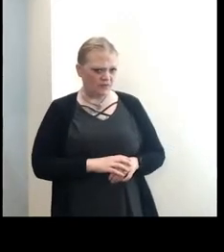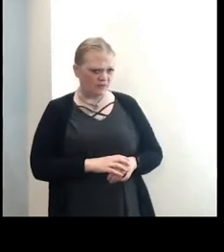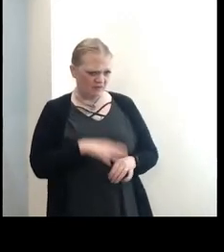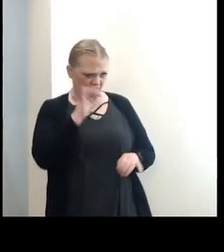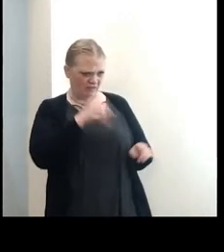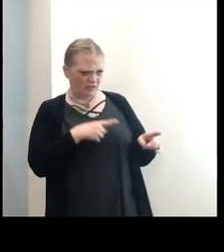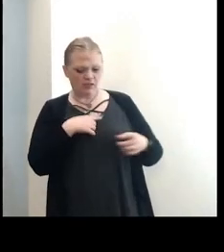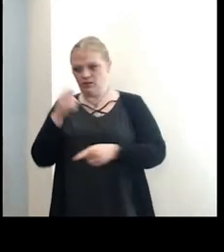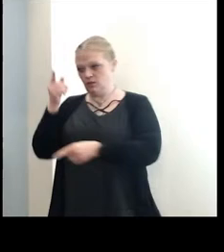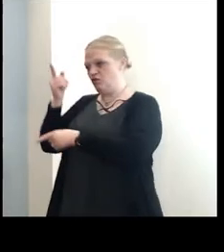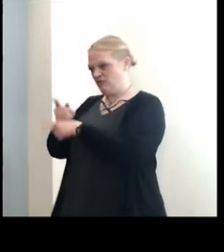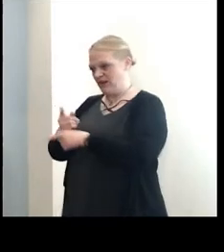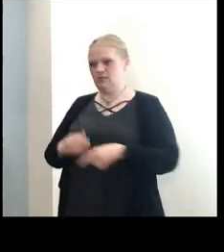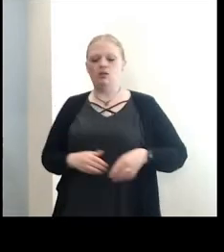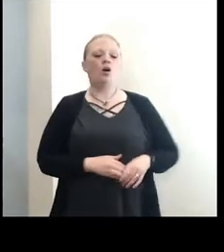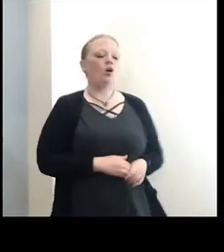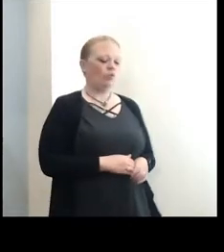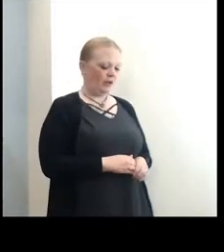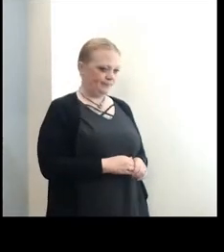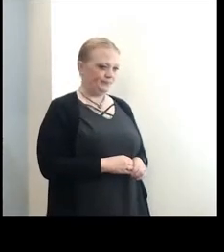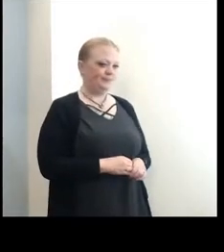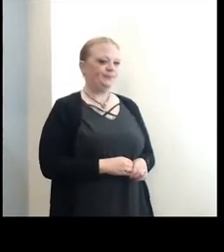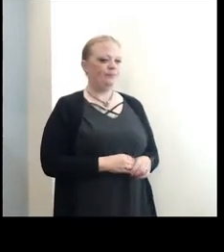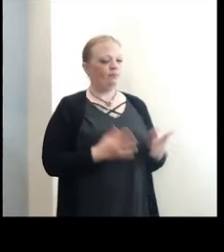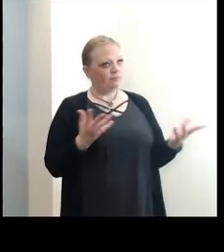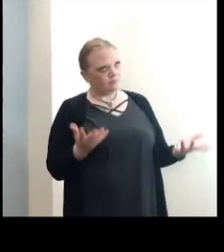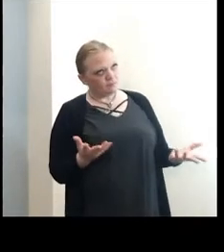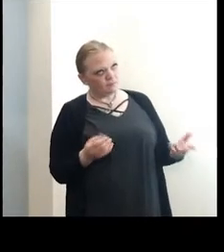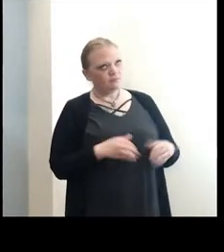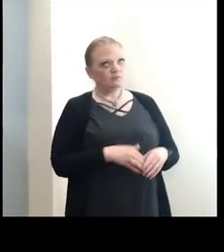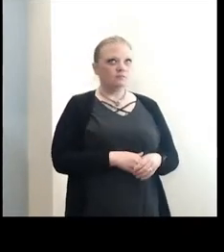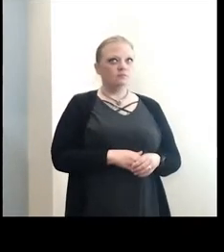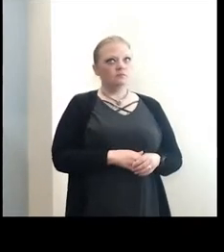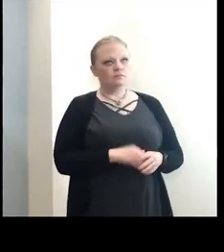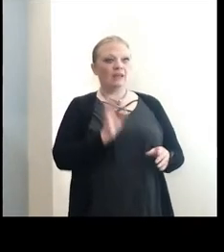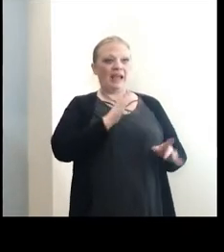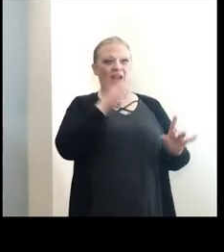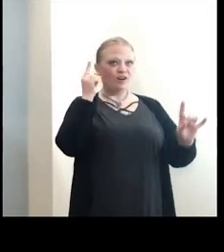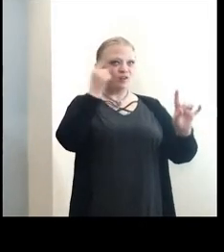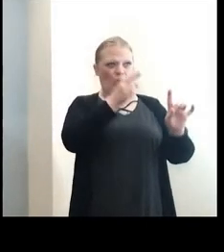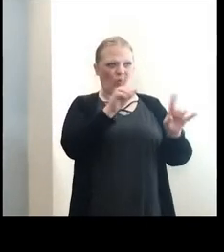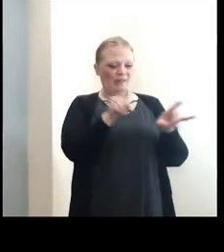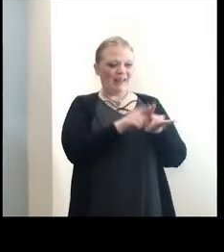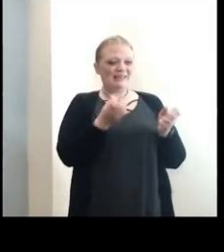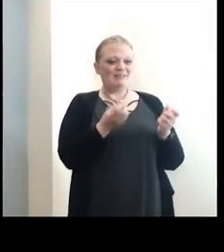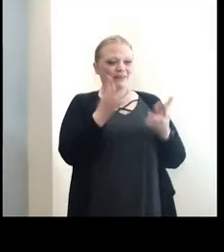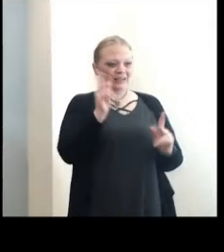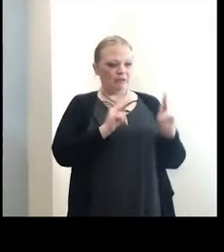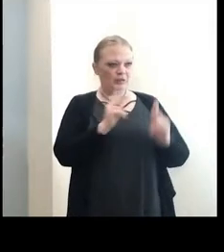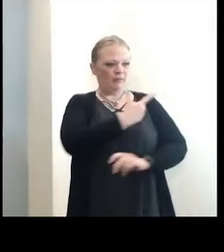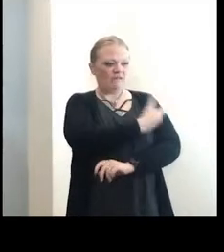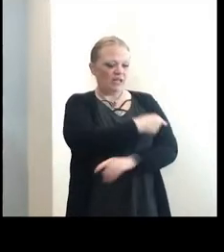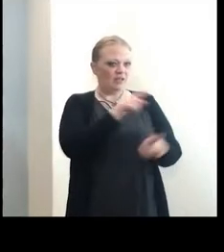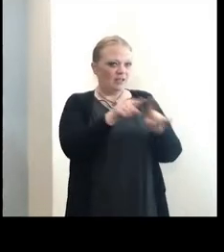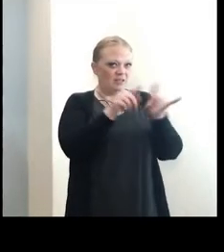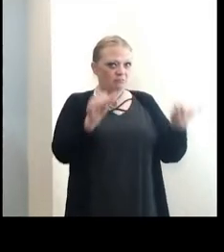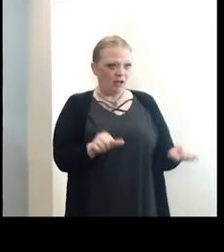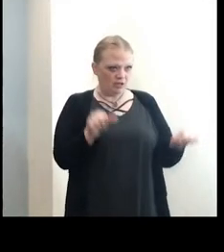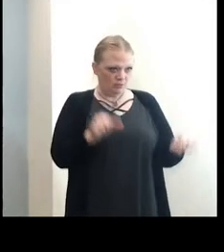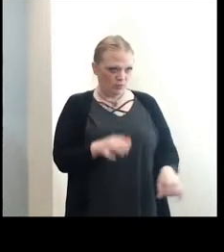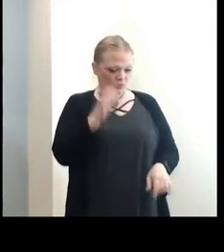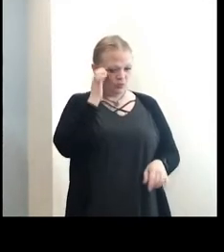Is that is that your question? Well, you know, our goal is to get as many people vaccinated as possible.